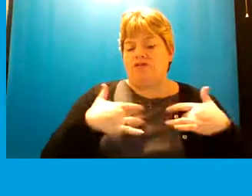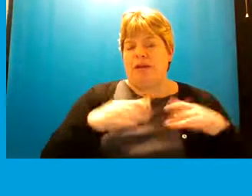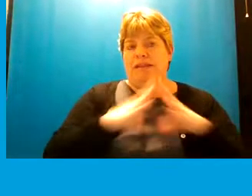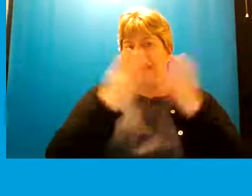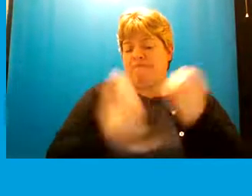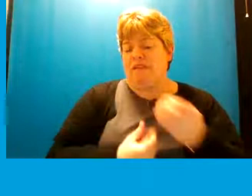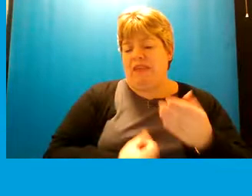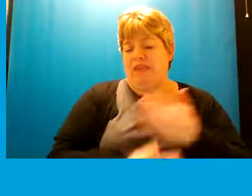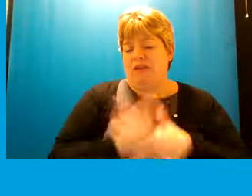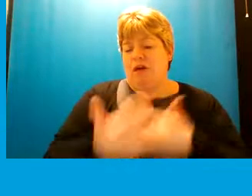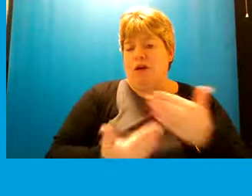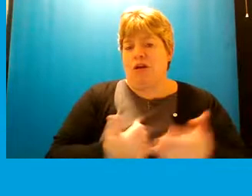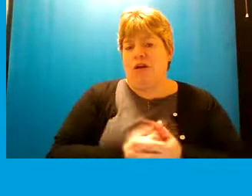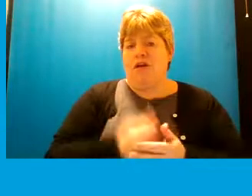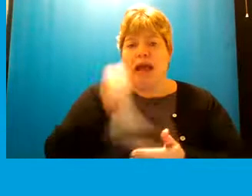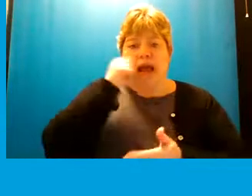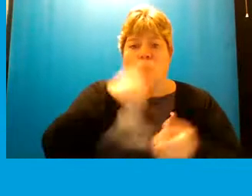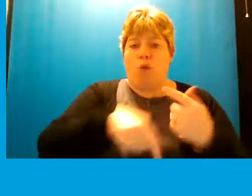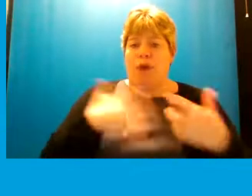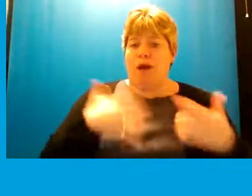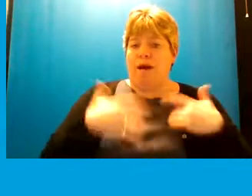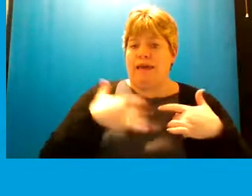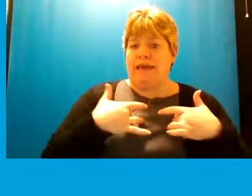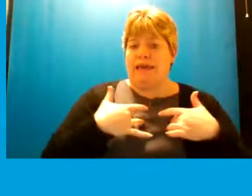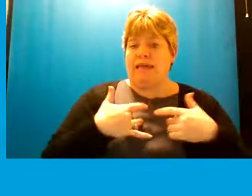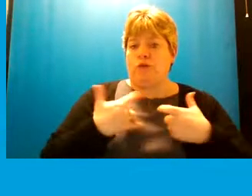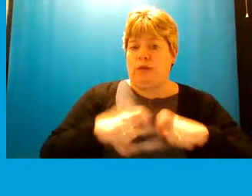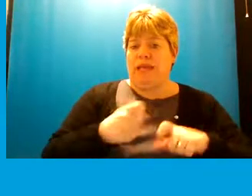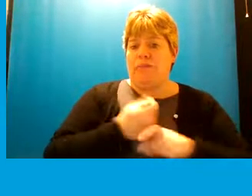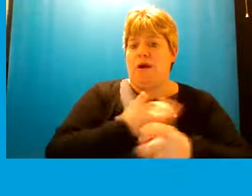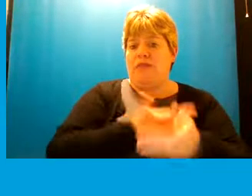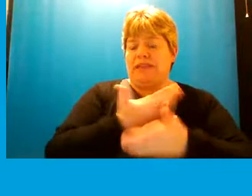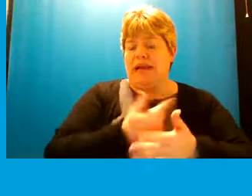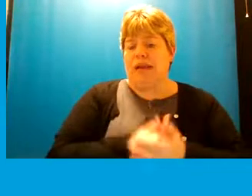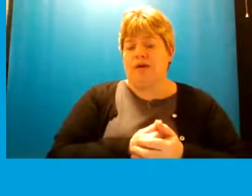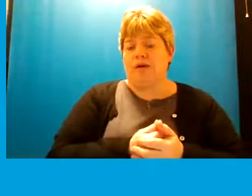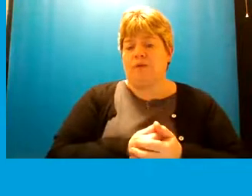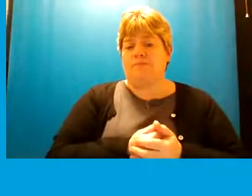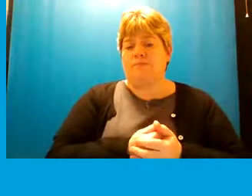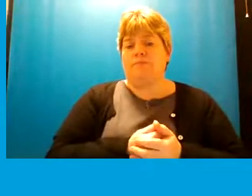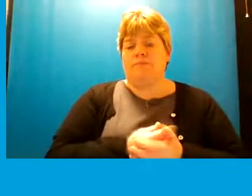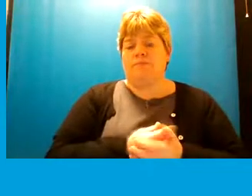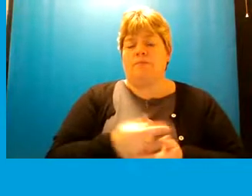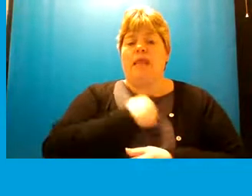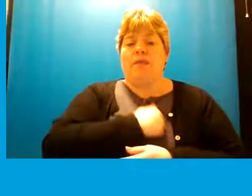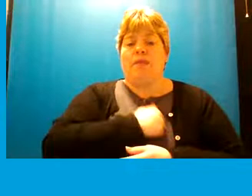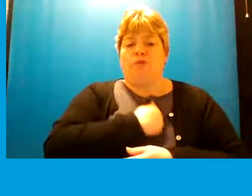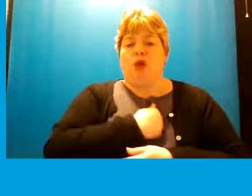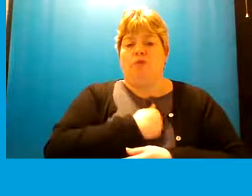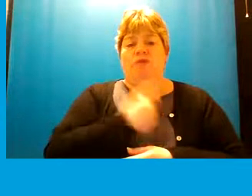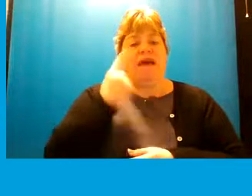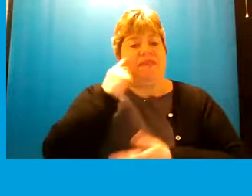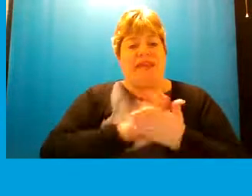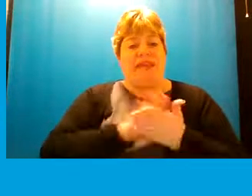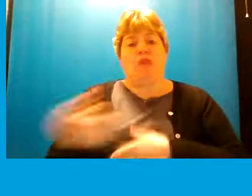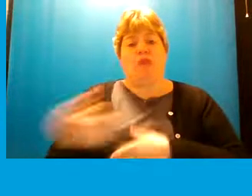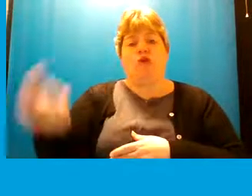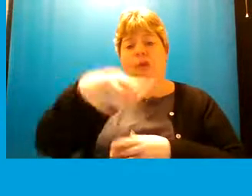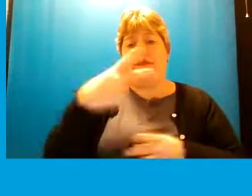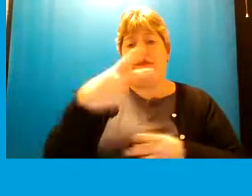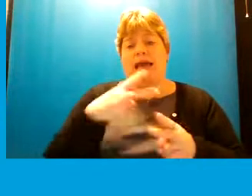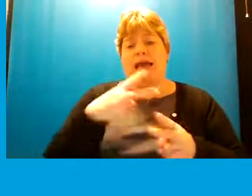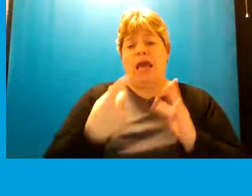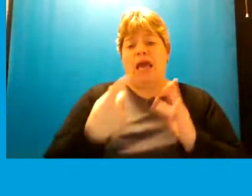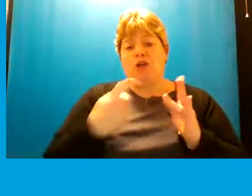going on and i know we're keen to keep that dialogue going yeah i'm sorry but i think it means you're coming back fairly soon to a